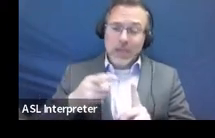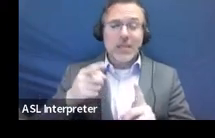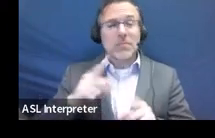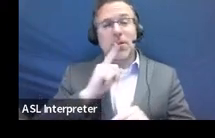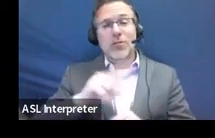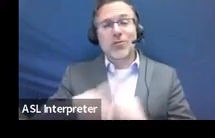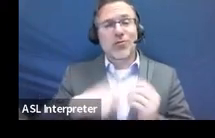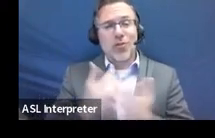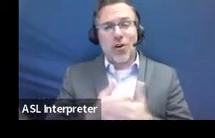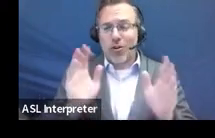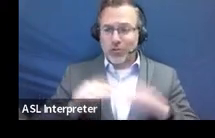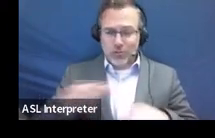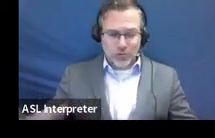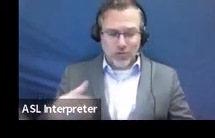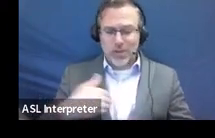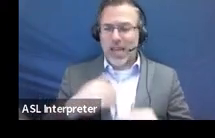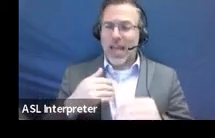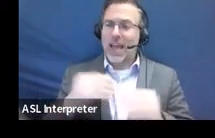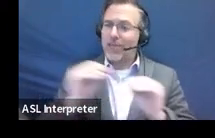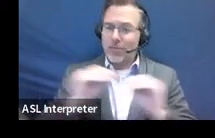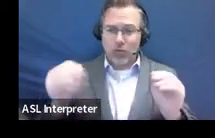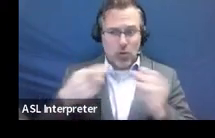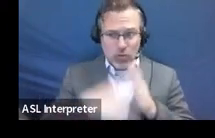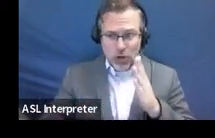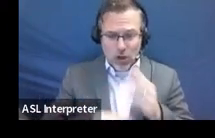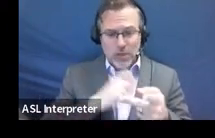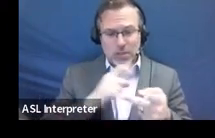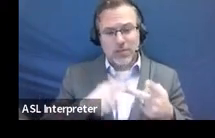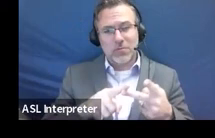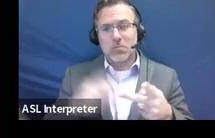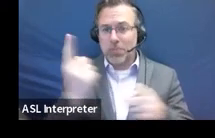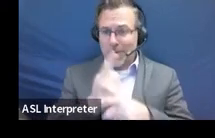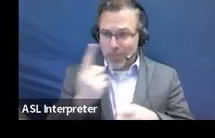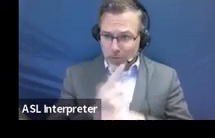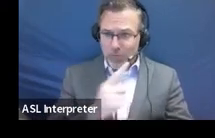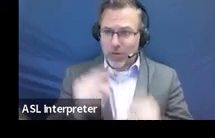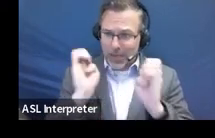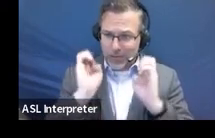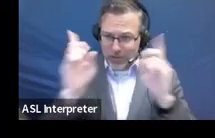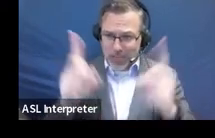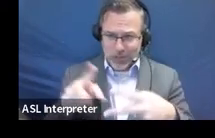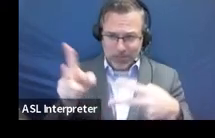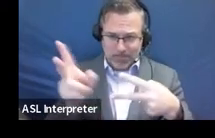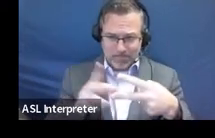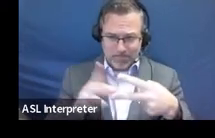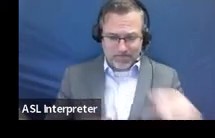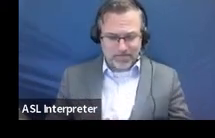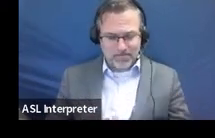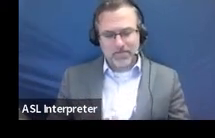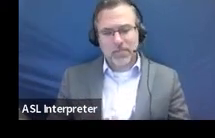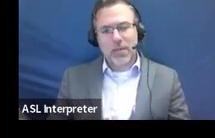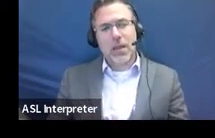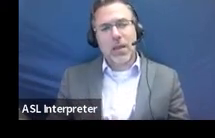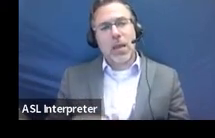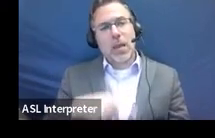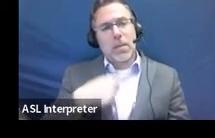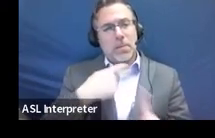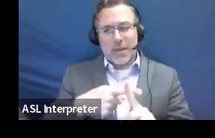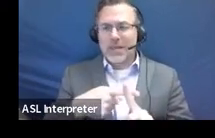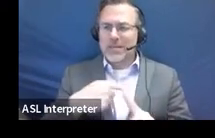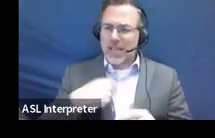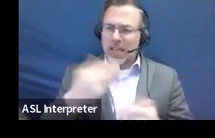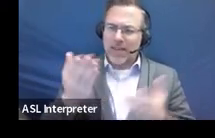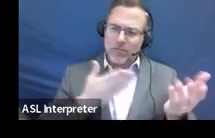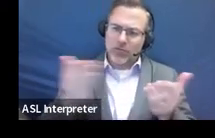to them a free appropriate public education and that they have services designed to meet their unique needs.